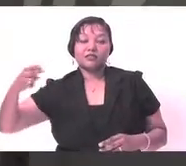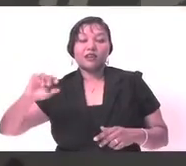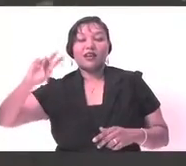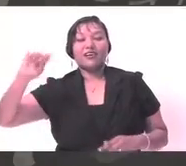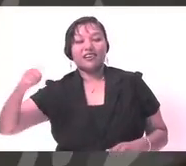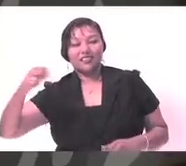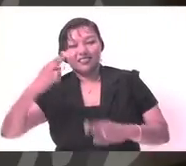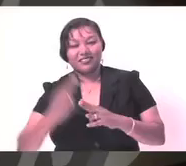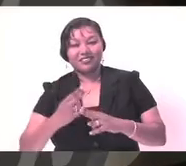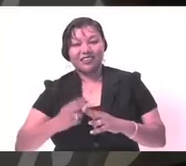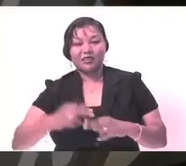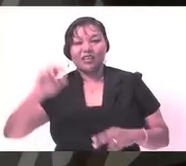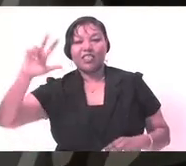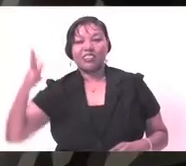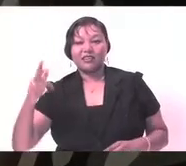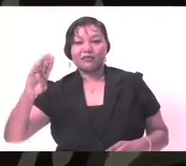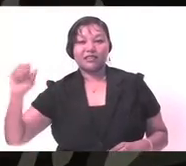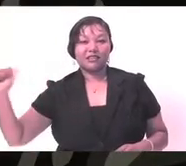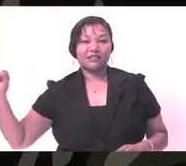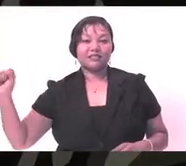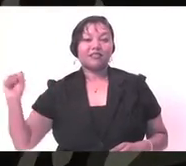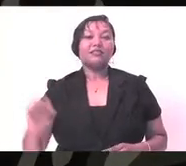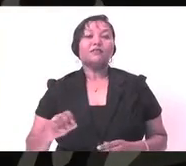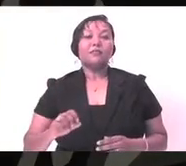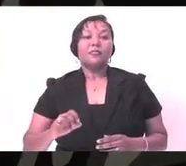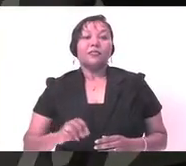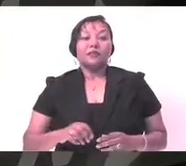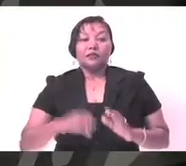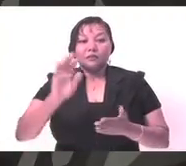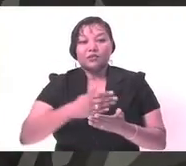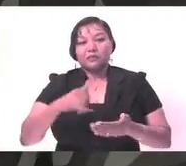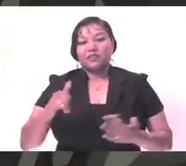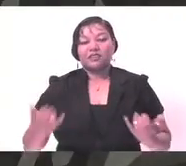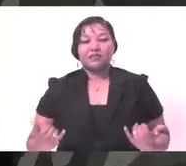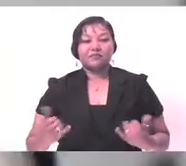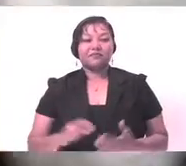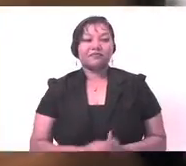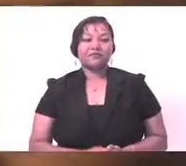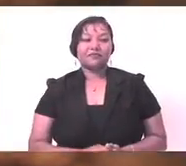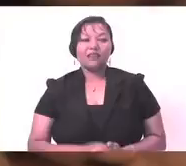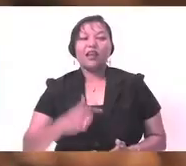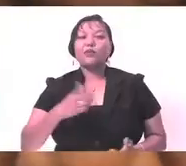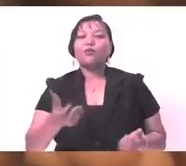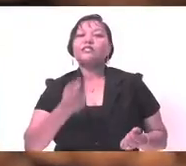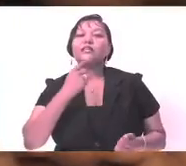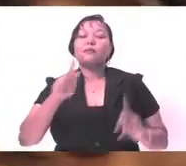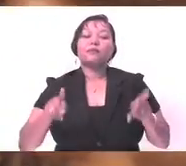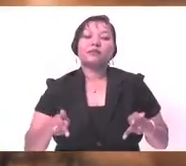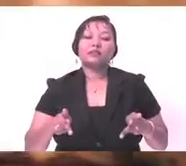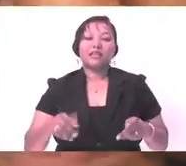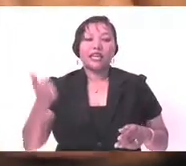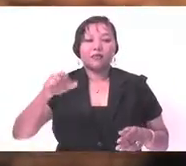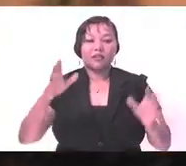a.k.a. Third Base. I would